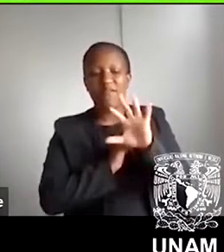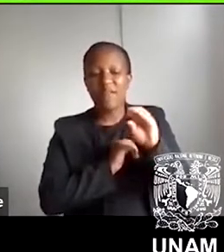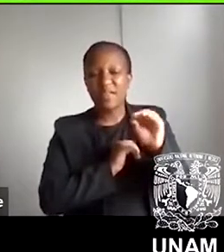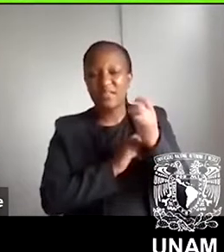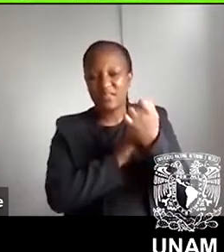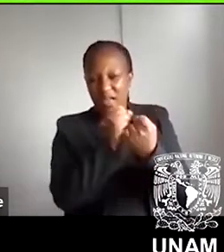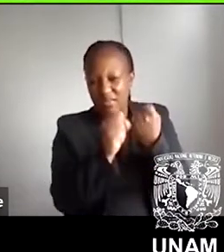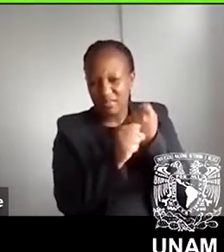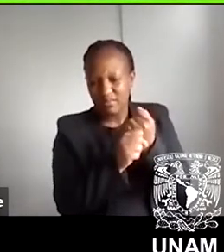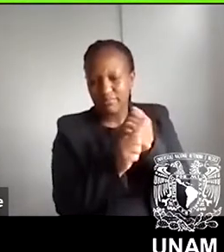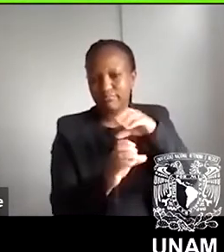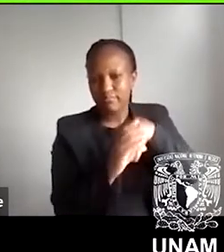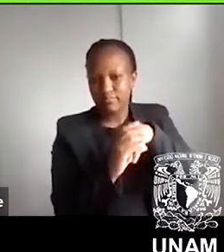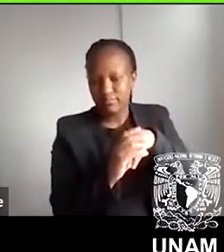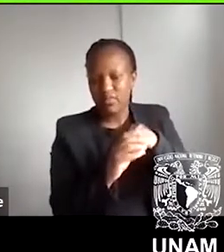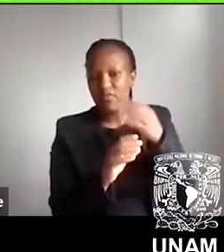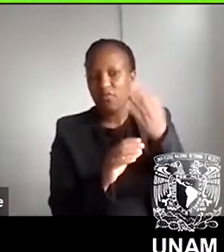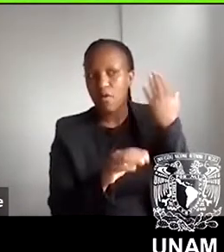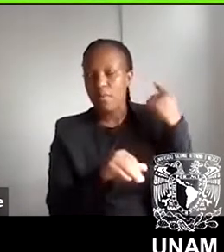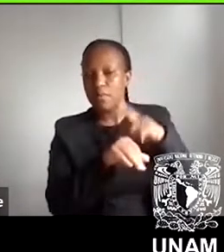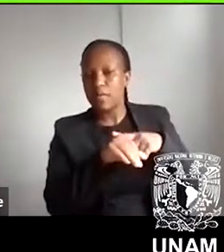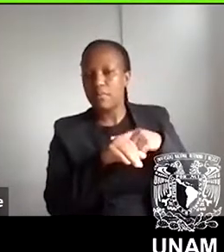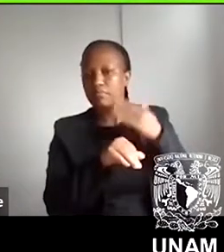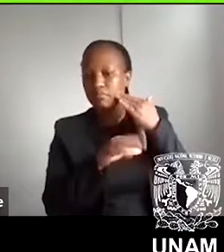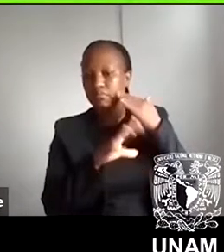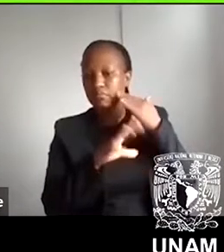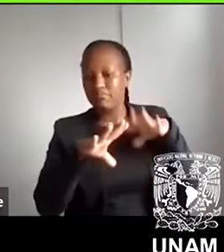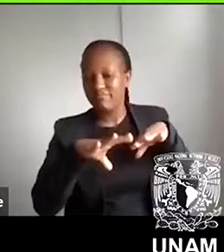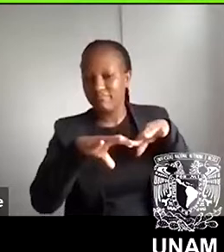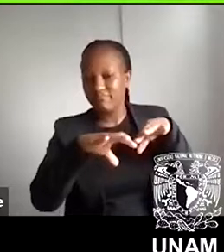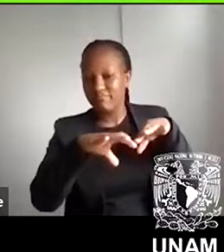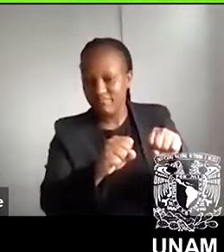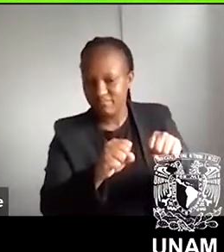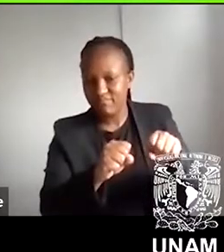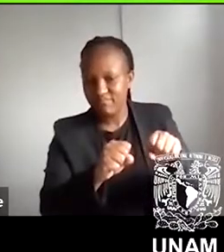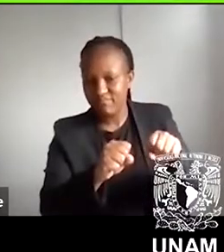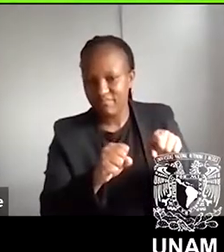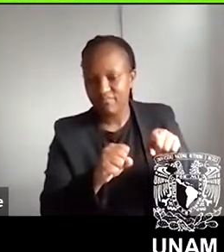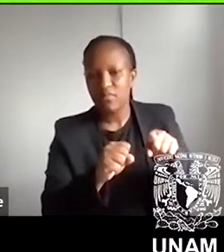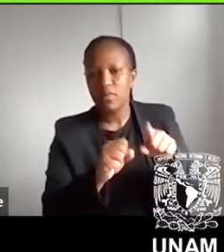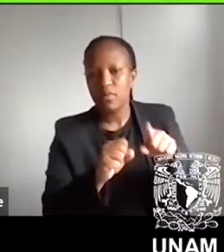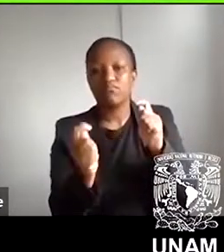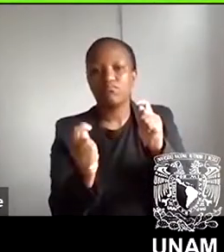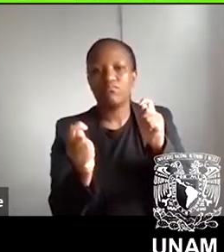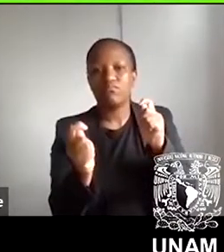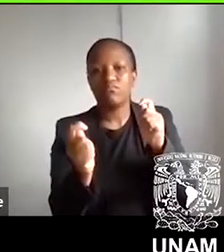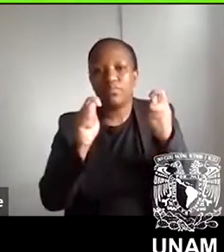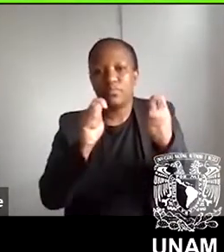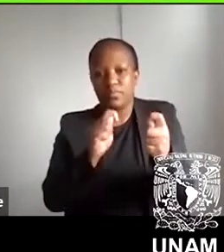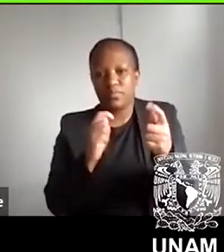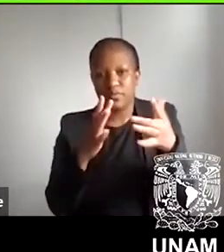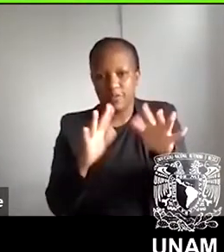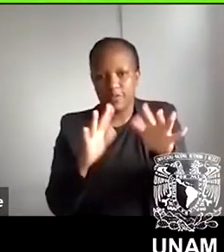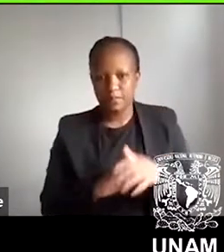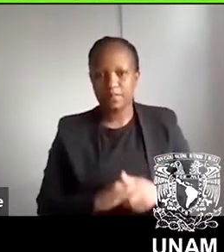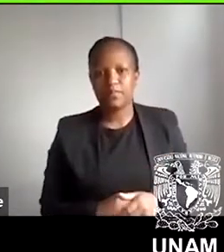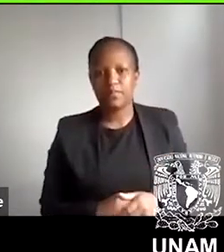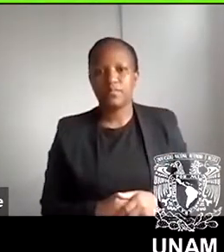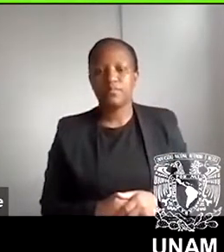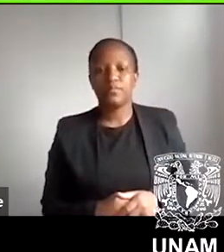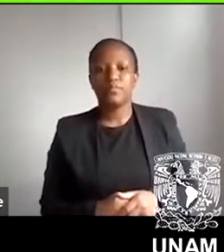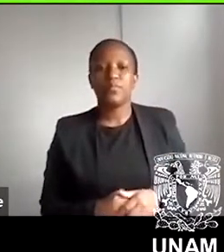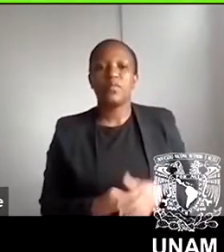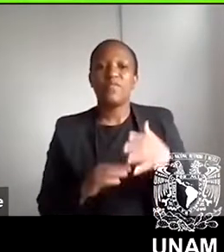since colonial literature emerged to the formation of the modern nation. The canon was formed during the 20th